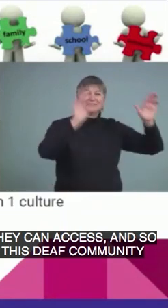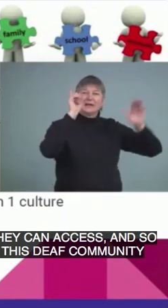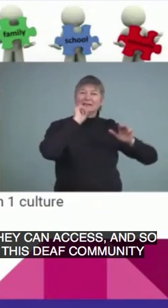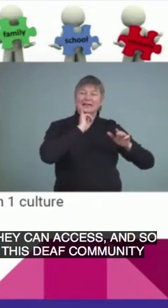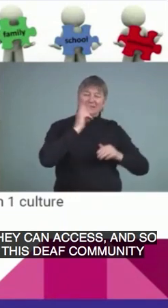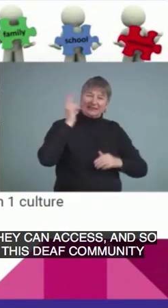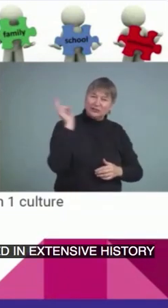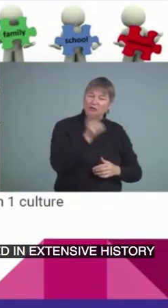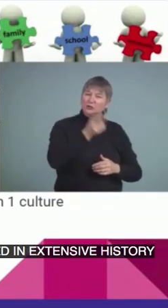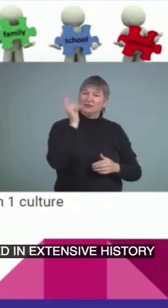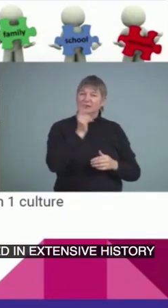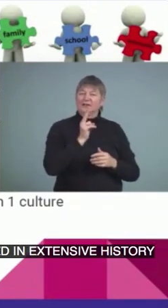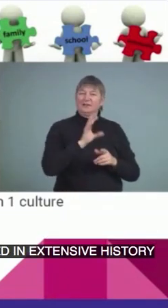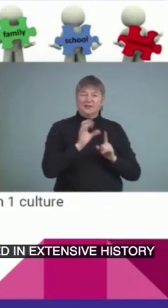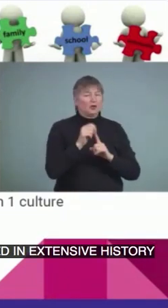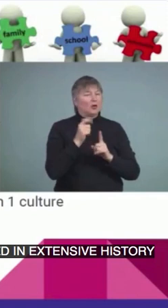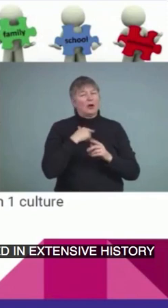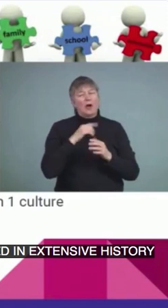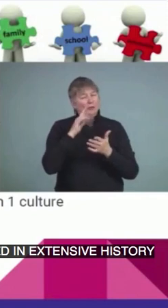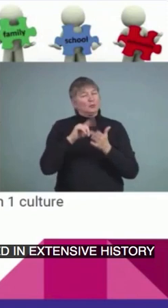So, I just had to get that in there as well.